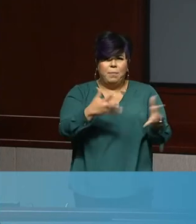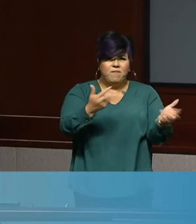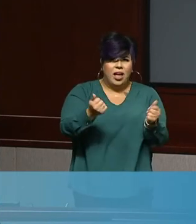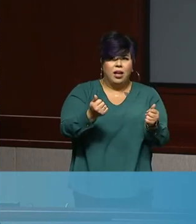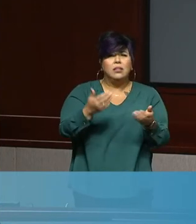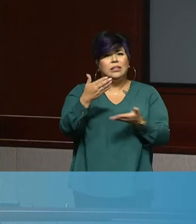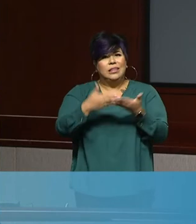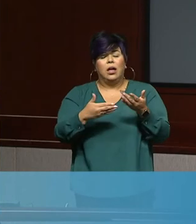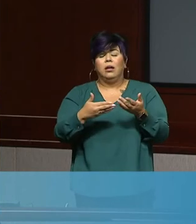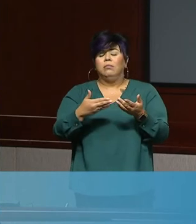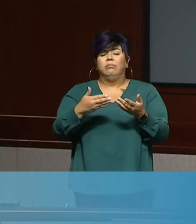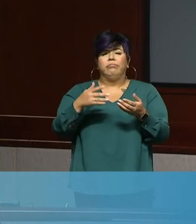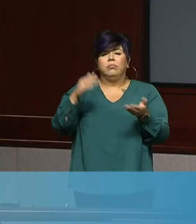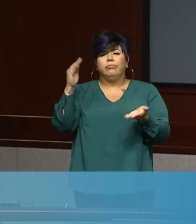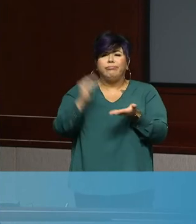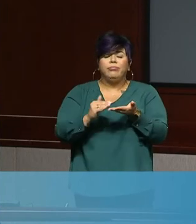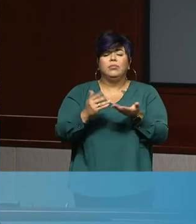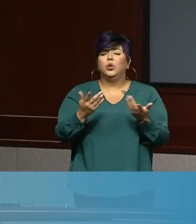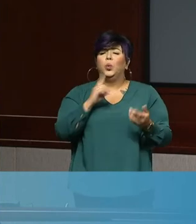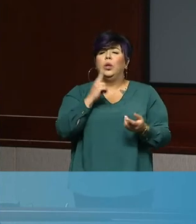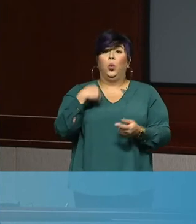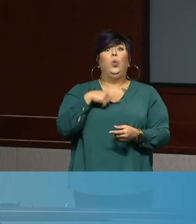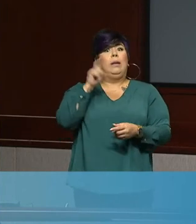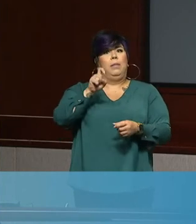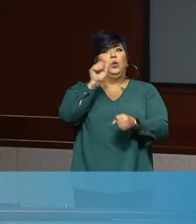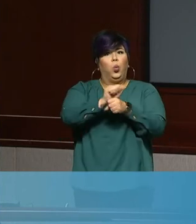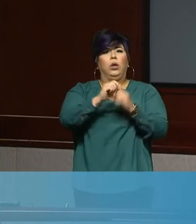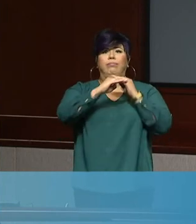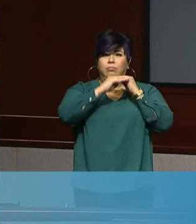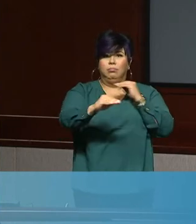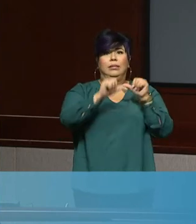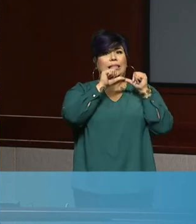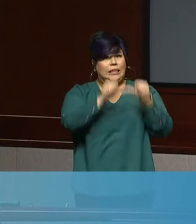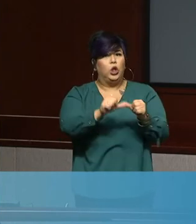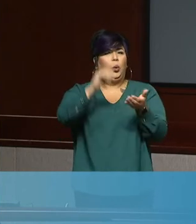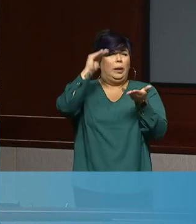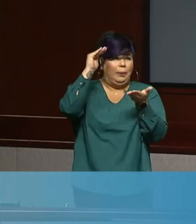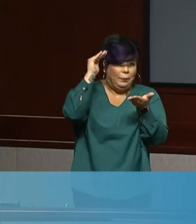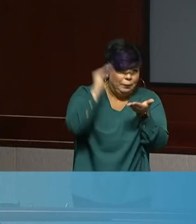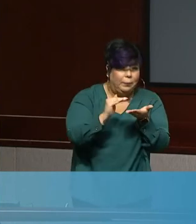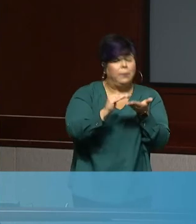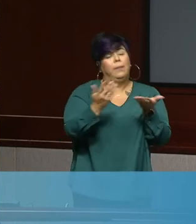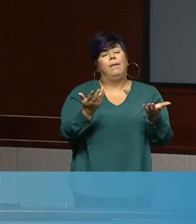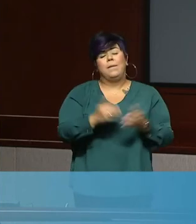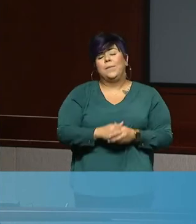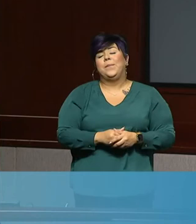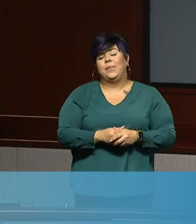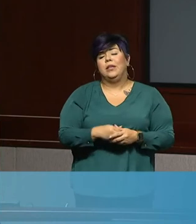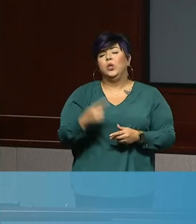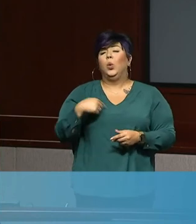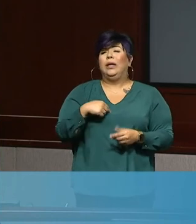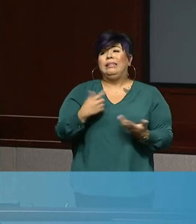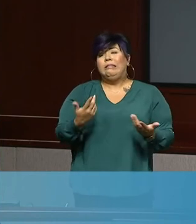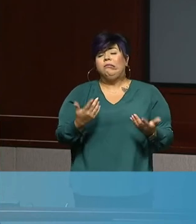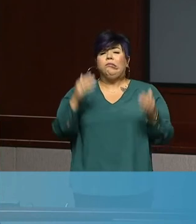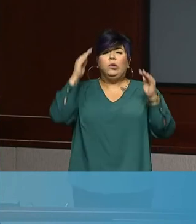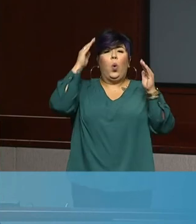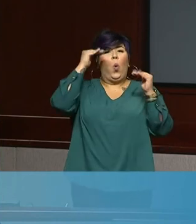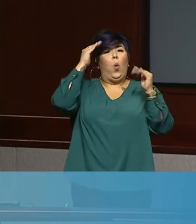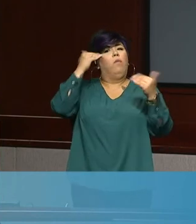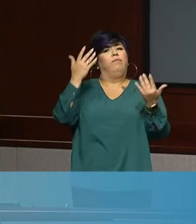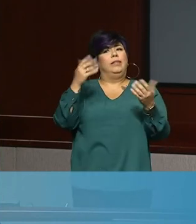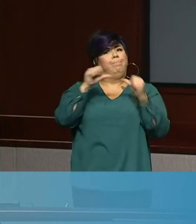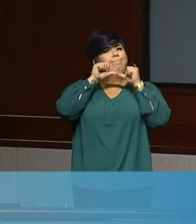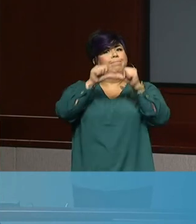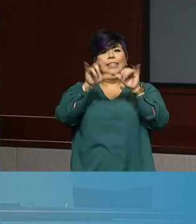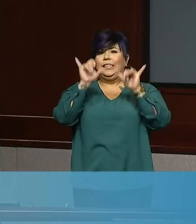um, to slow down that transmission and suppress that transmission as much as possible. So, um, we, we are hopeful at what we're seeing in our community.